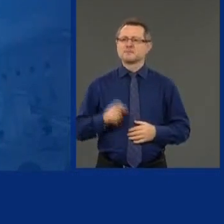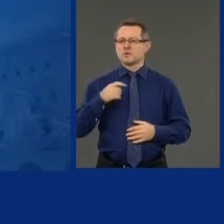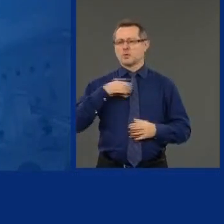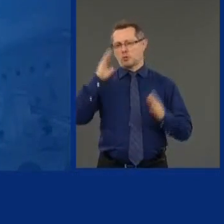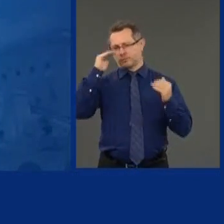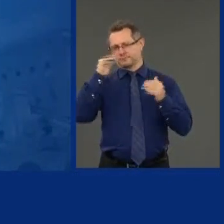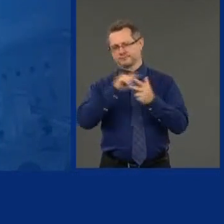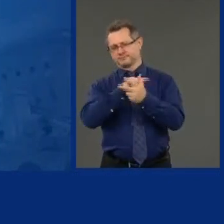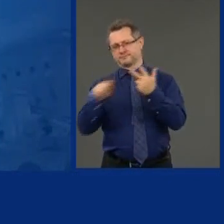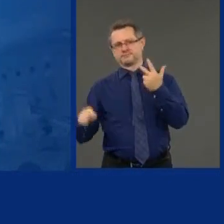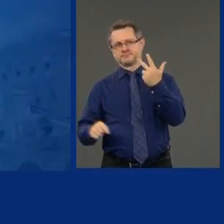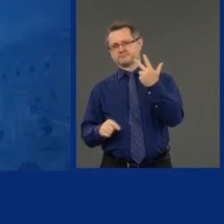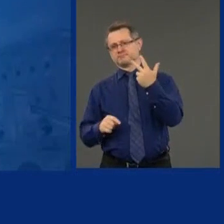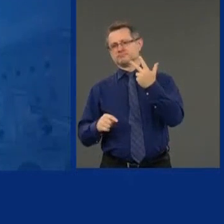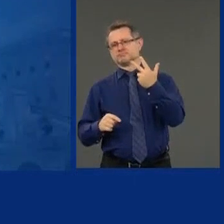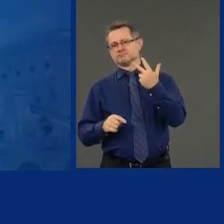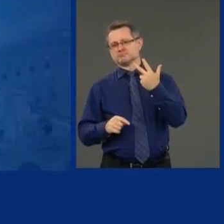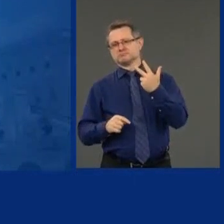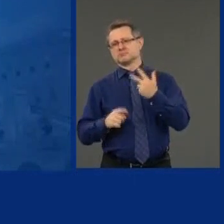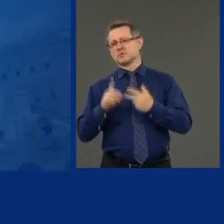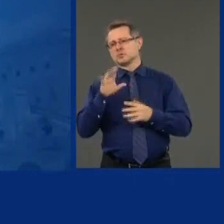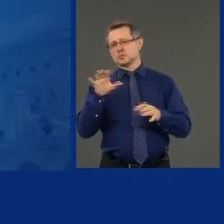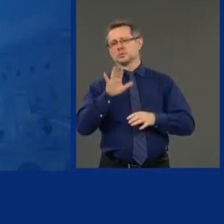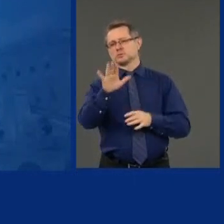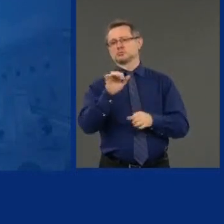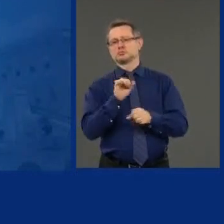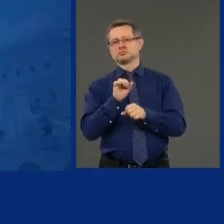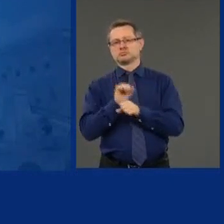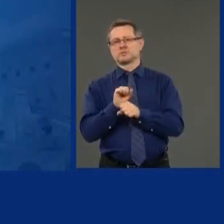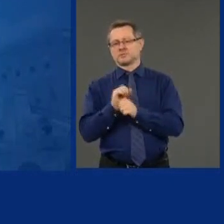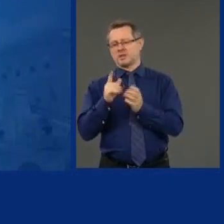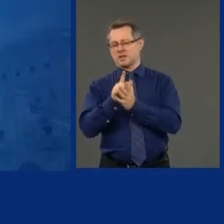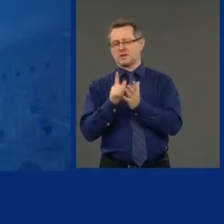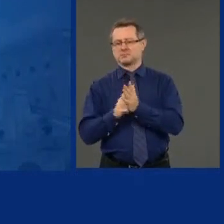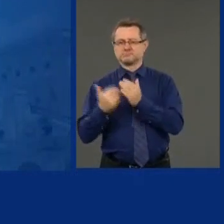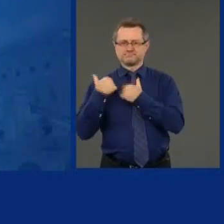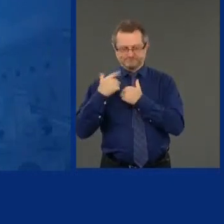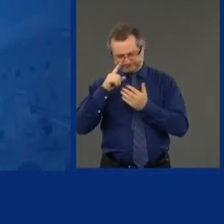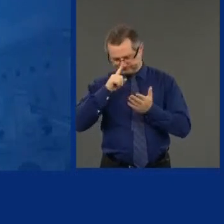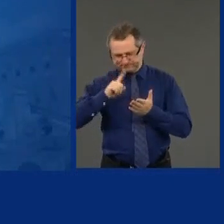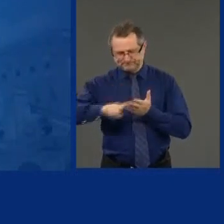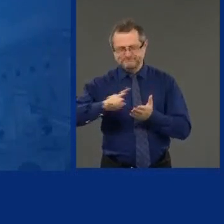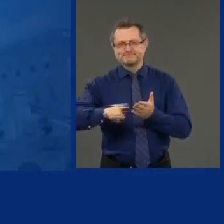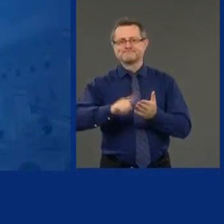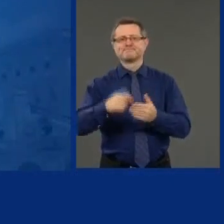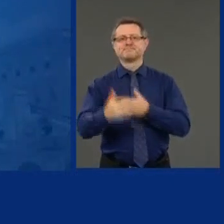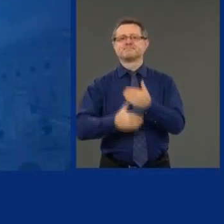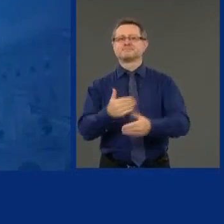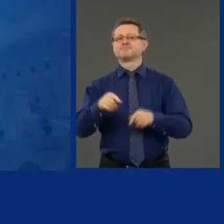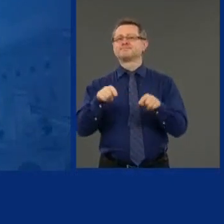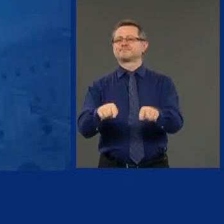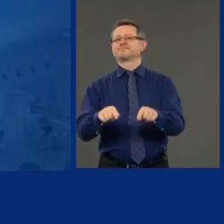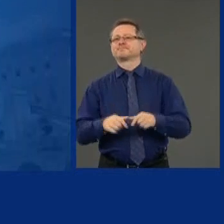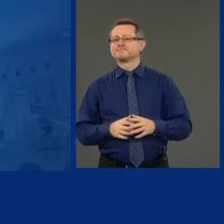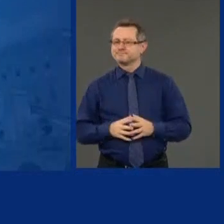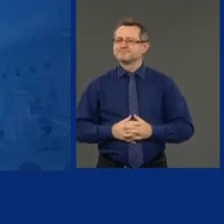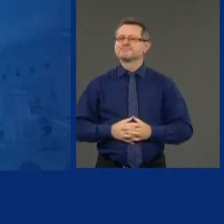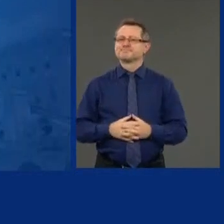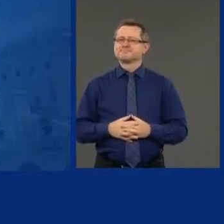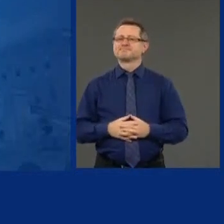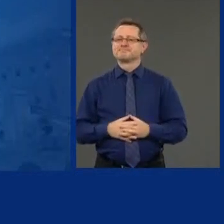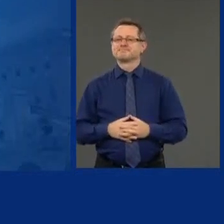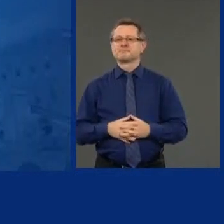legal duty. Because there is no, no